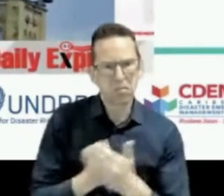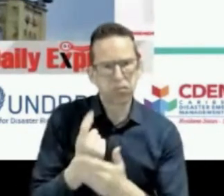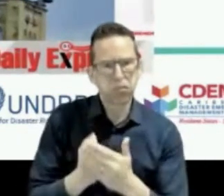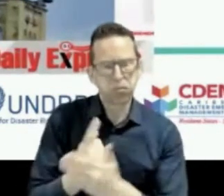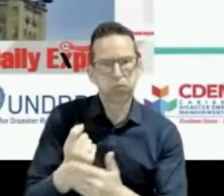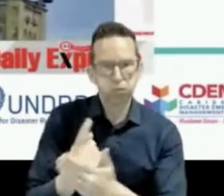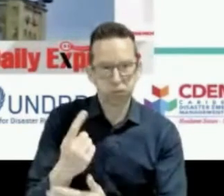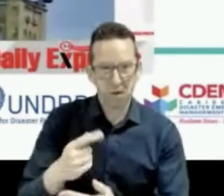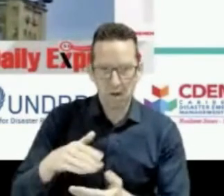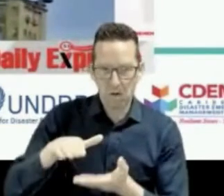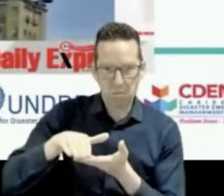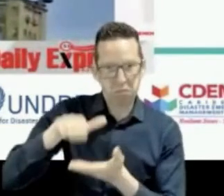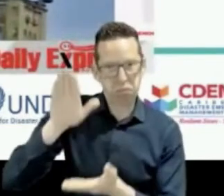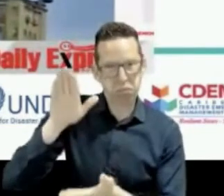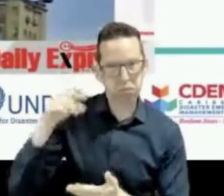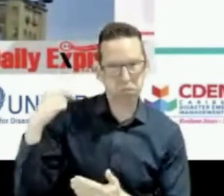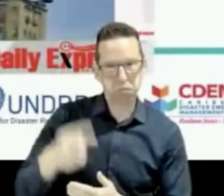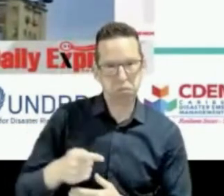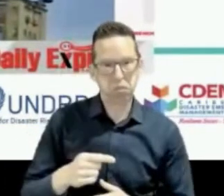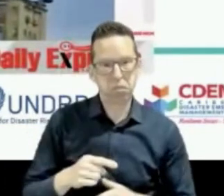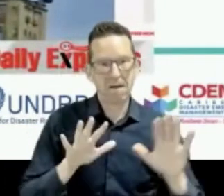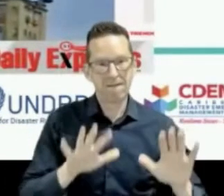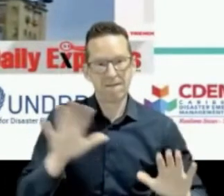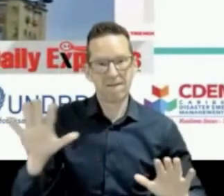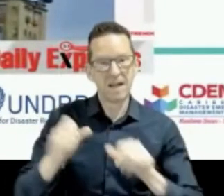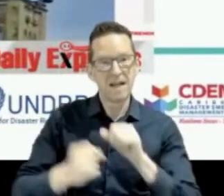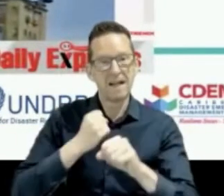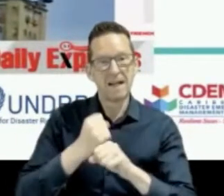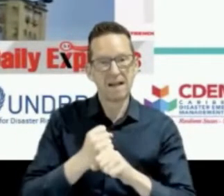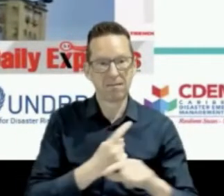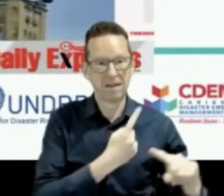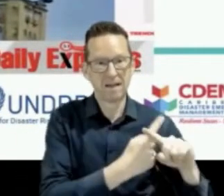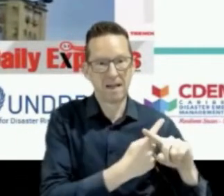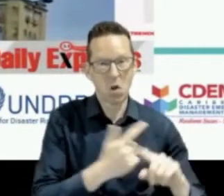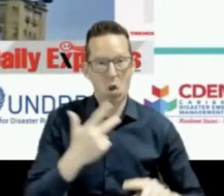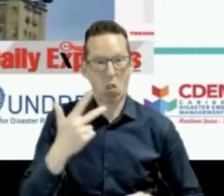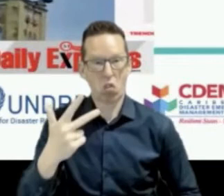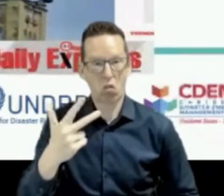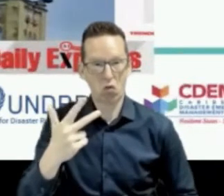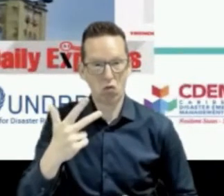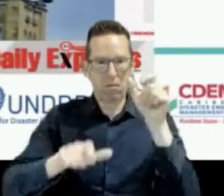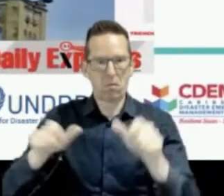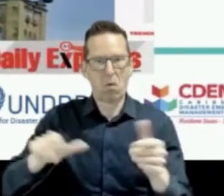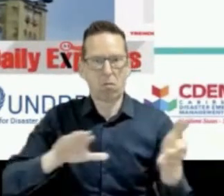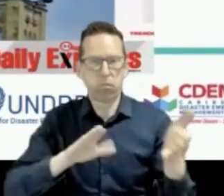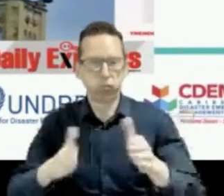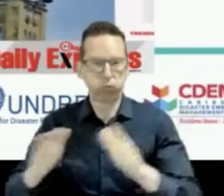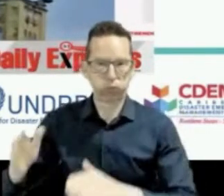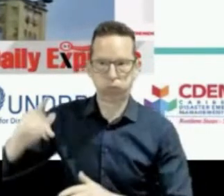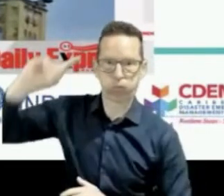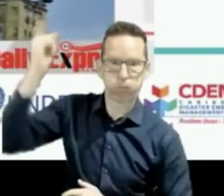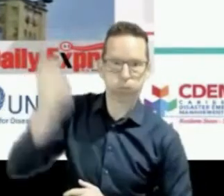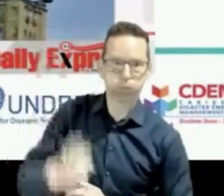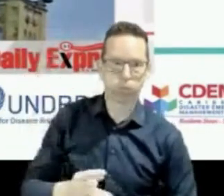accounting for about 10% or more of losses that are recorded, according to the yachting world in August